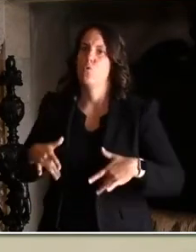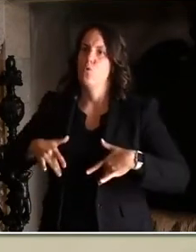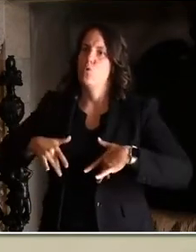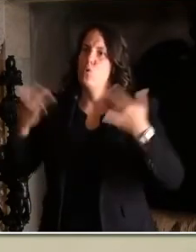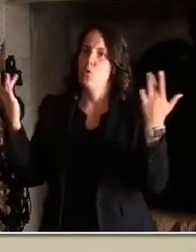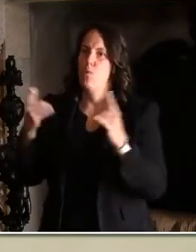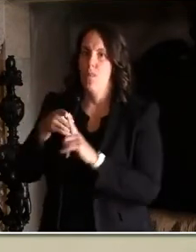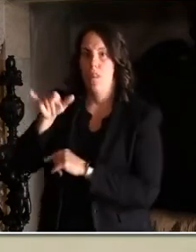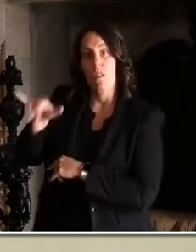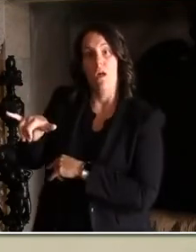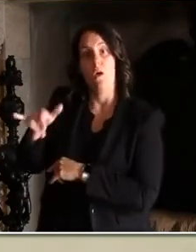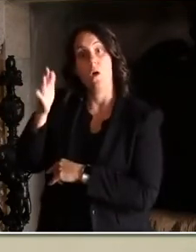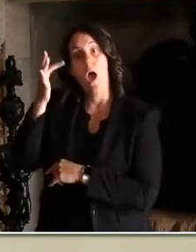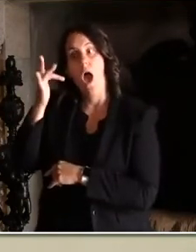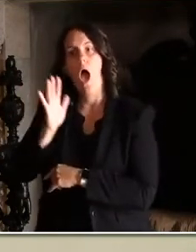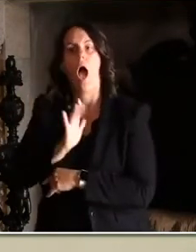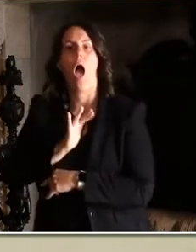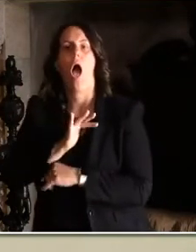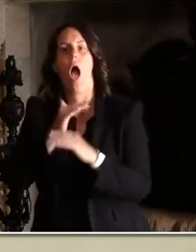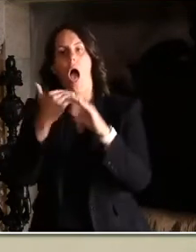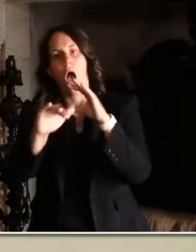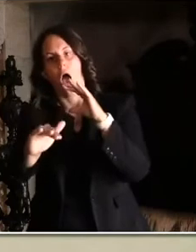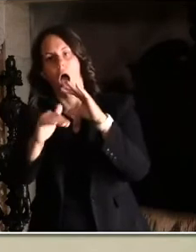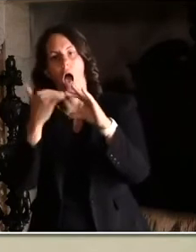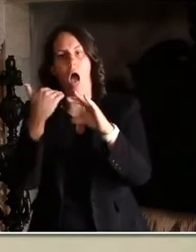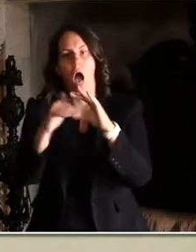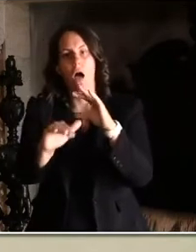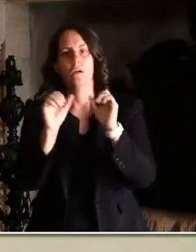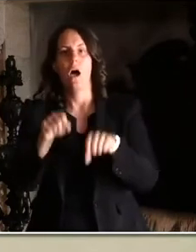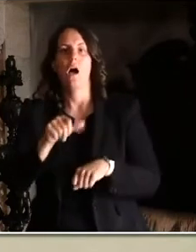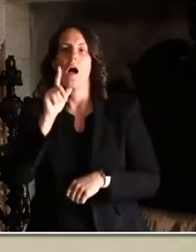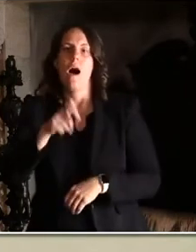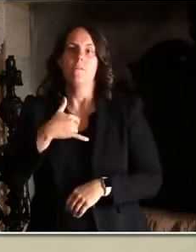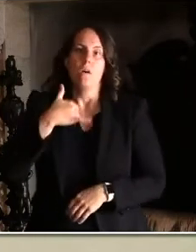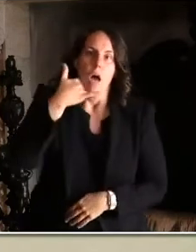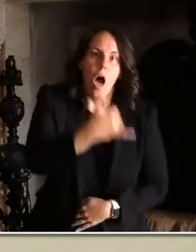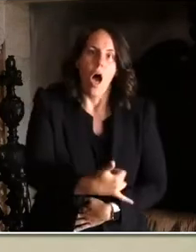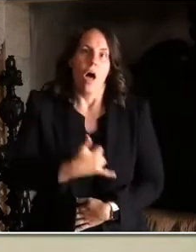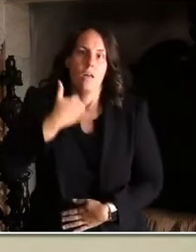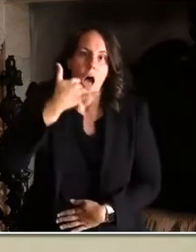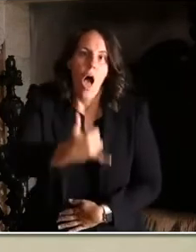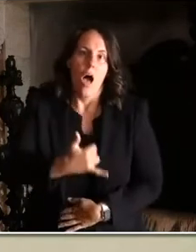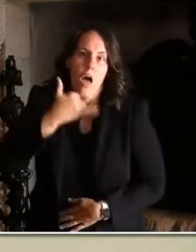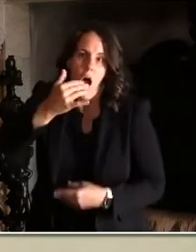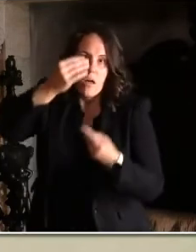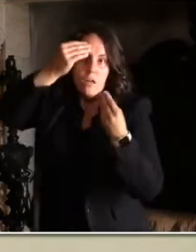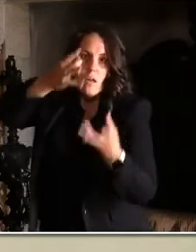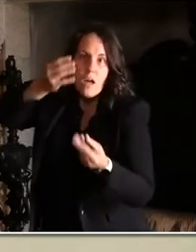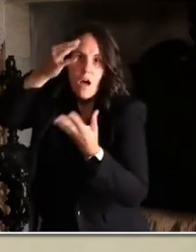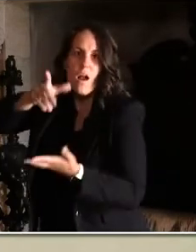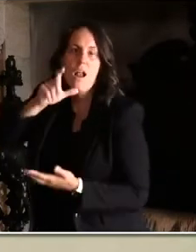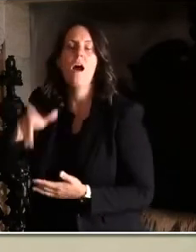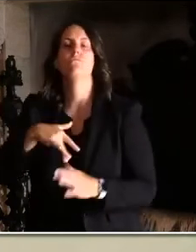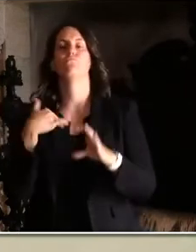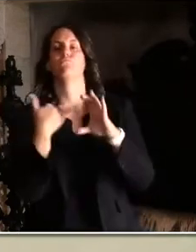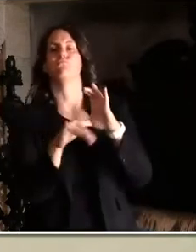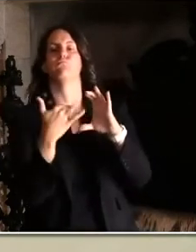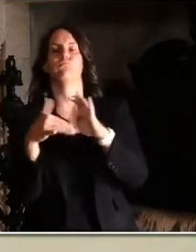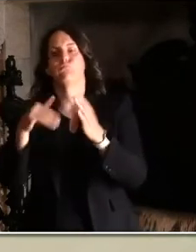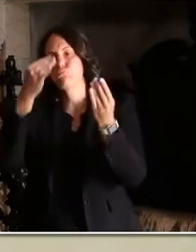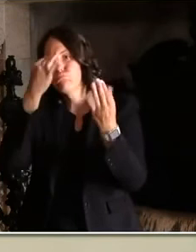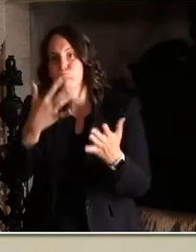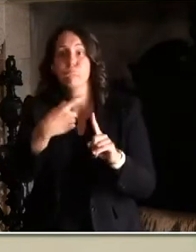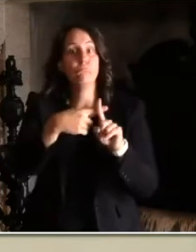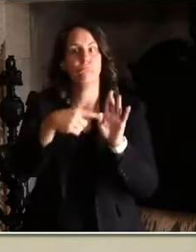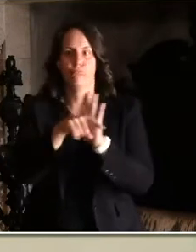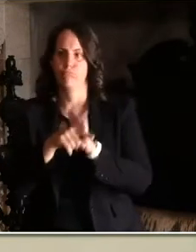Last but not least, I want to reiterate how proud I am of each of the citizen soldiers and airmen from the Wisconsin National Guard who